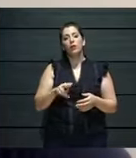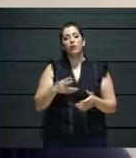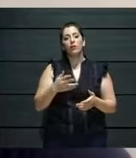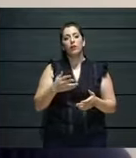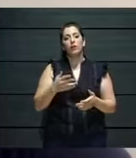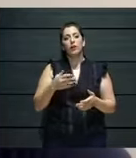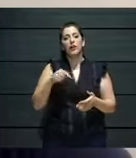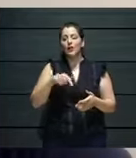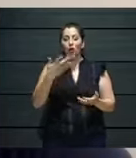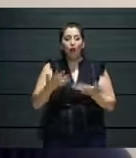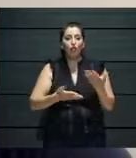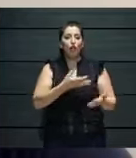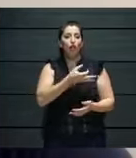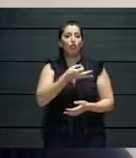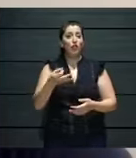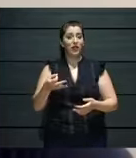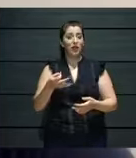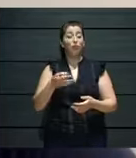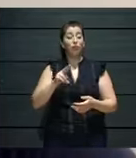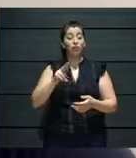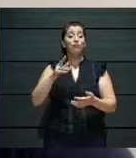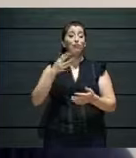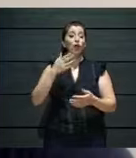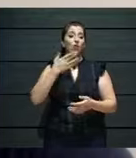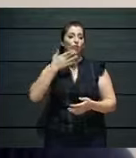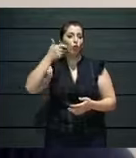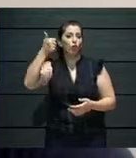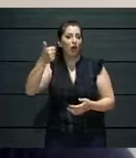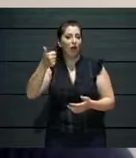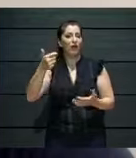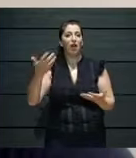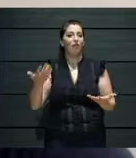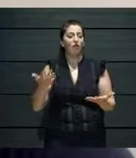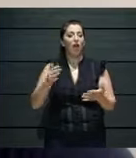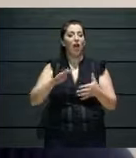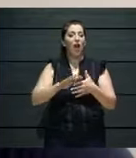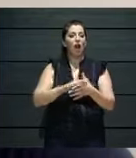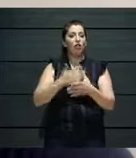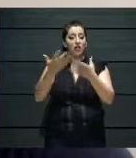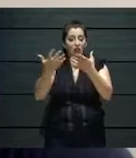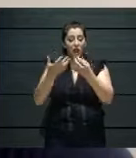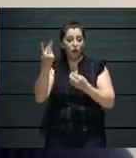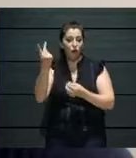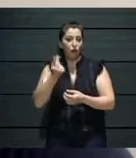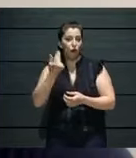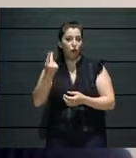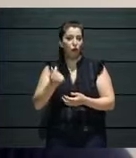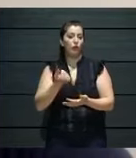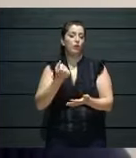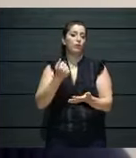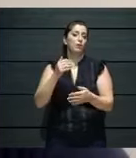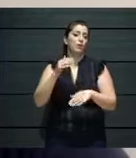explore this area. And we invested in it and we will have revenue for this